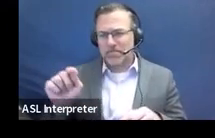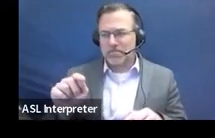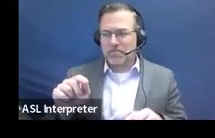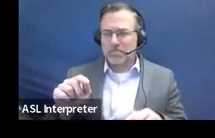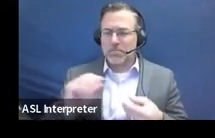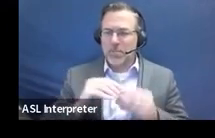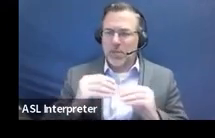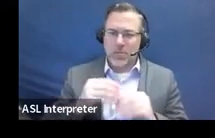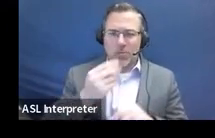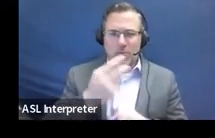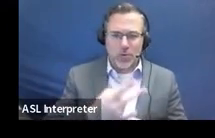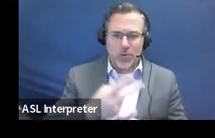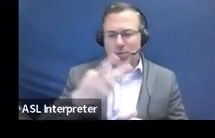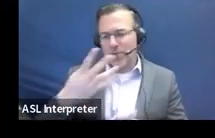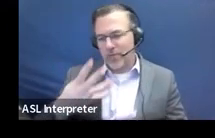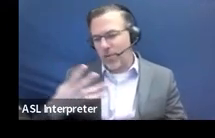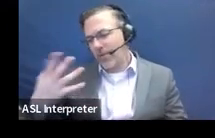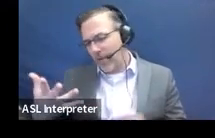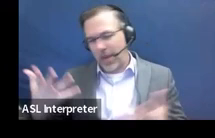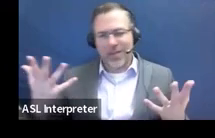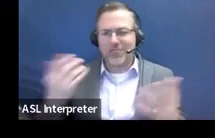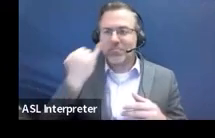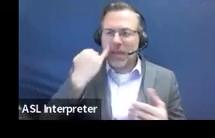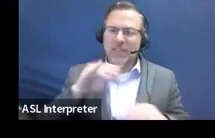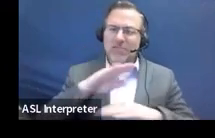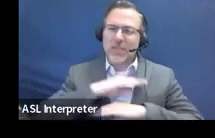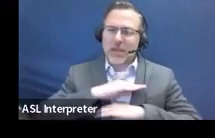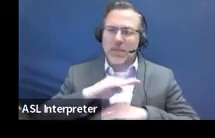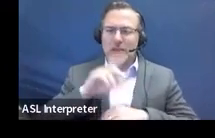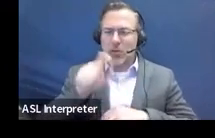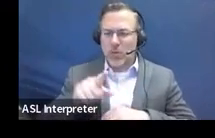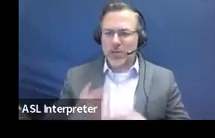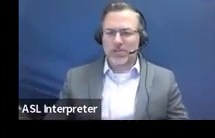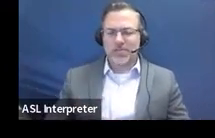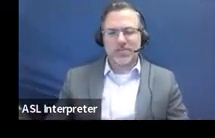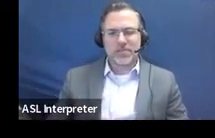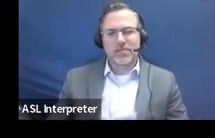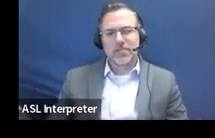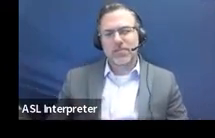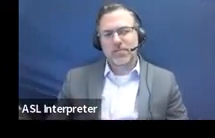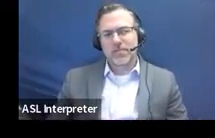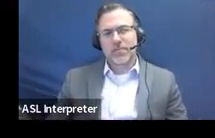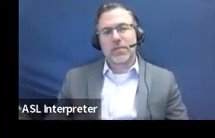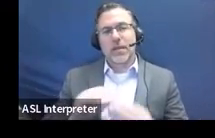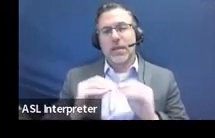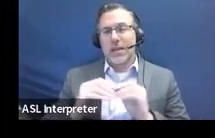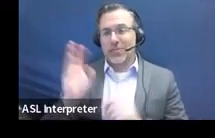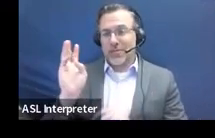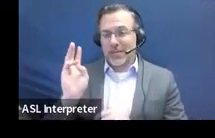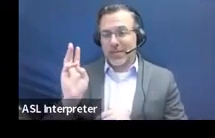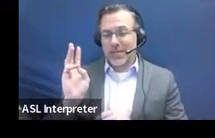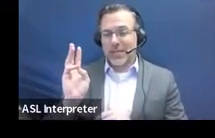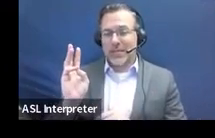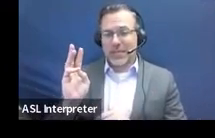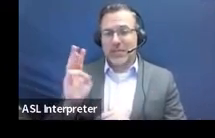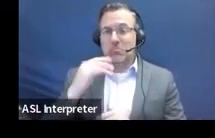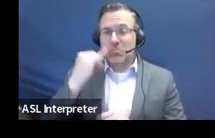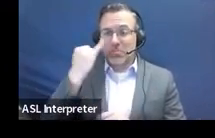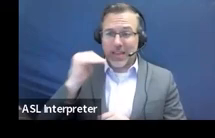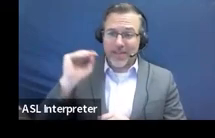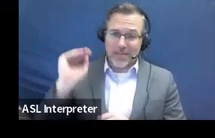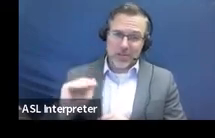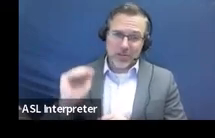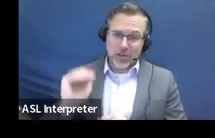they meet the question criteria. Number six is about whether the child's work